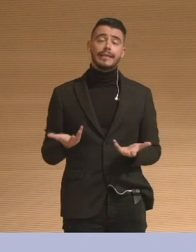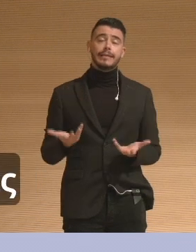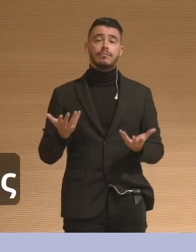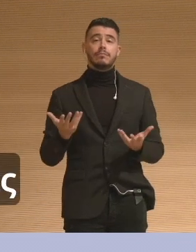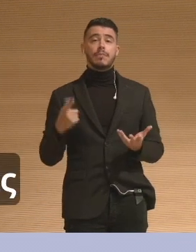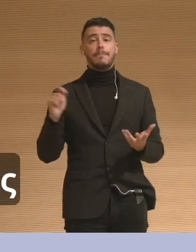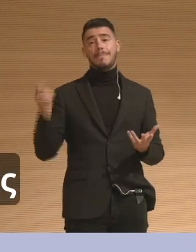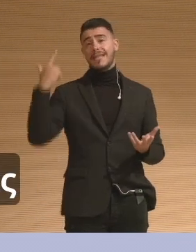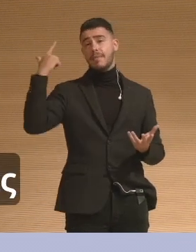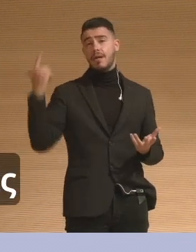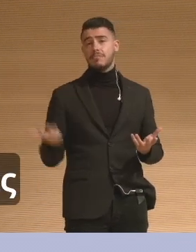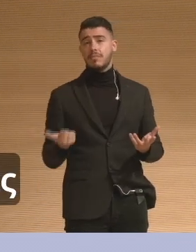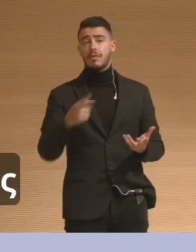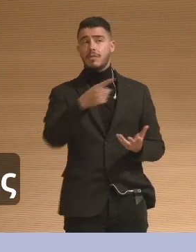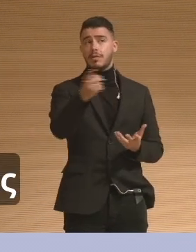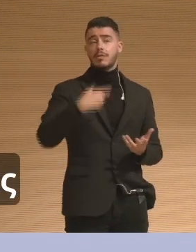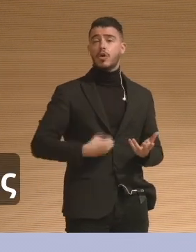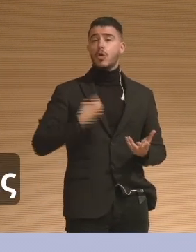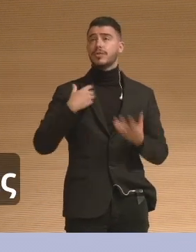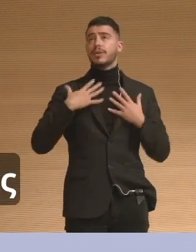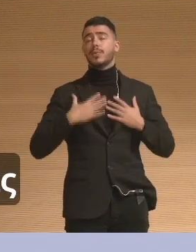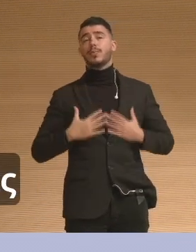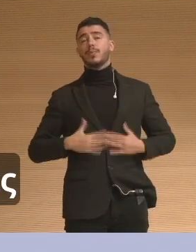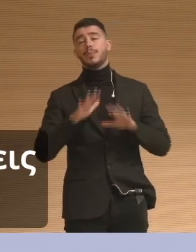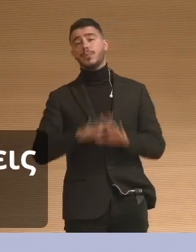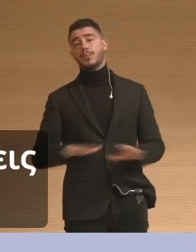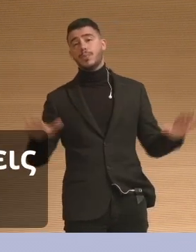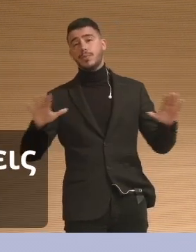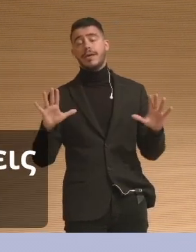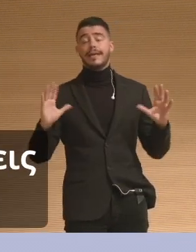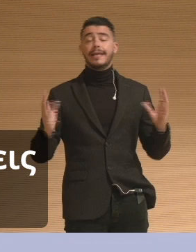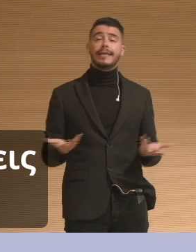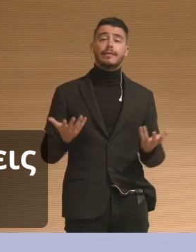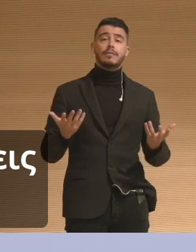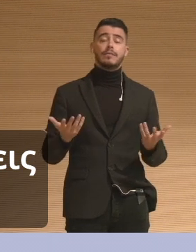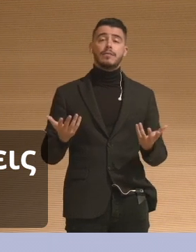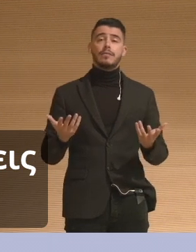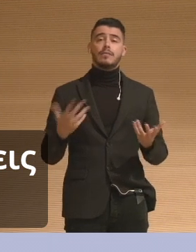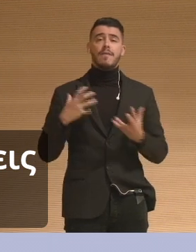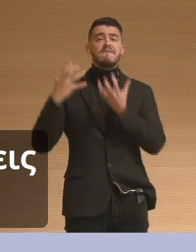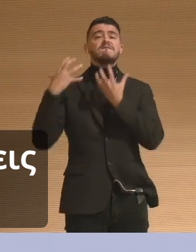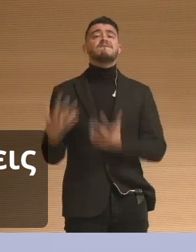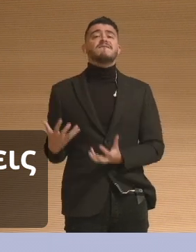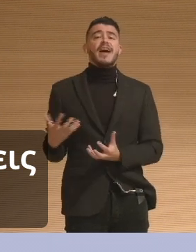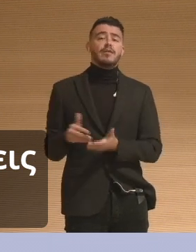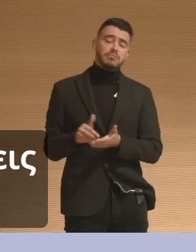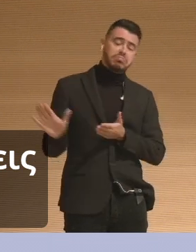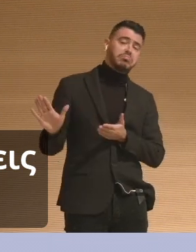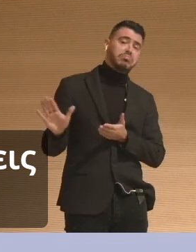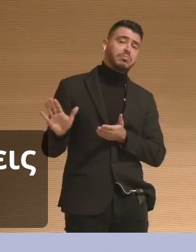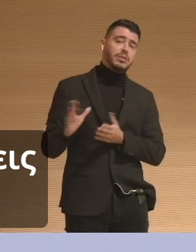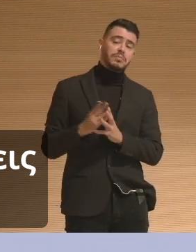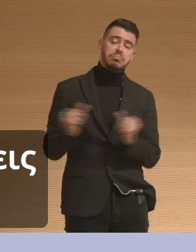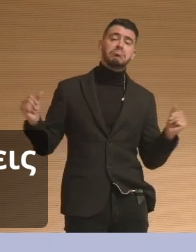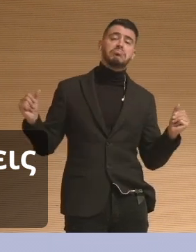This is, I've come to find, an enormous part of healing through trauma, healing through grief, through loss, and